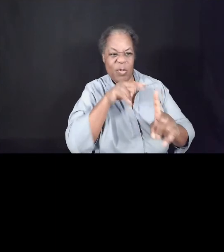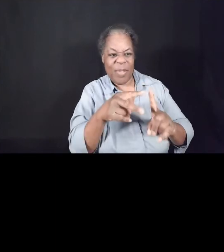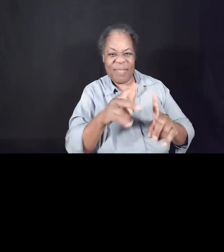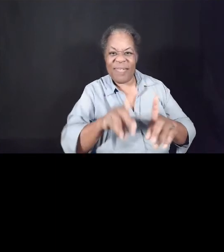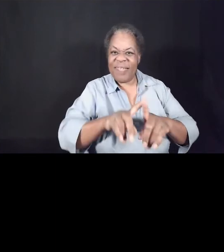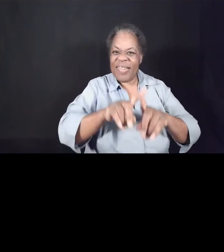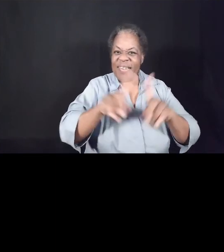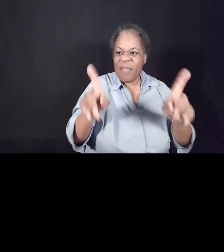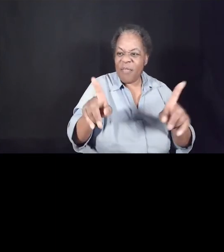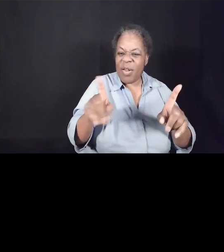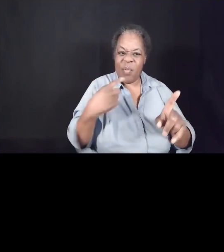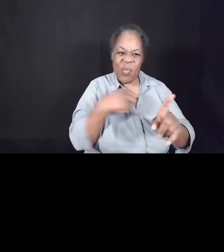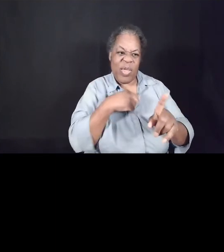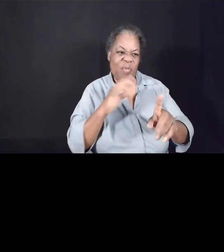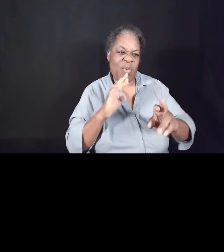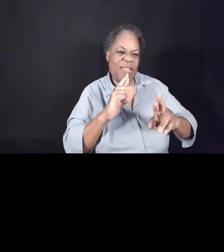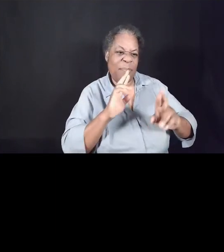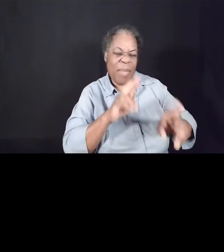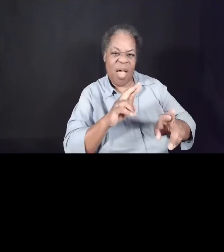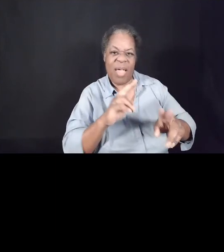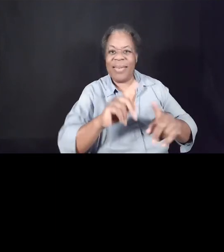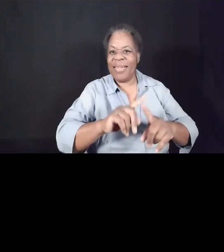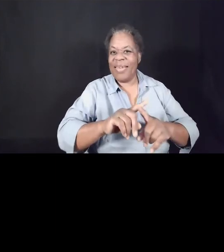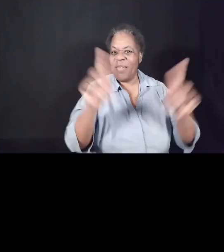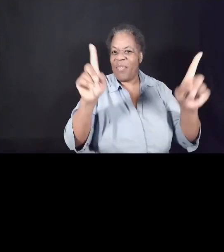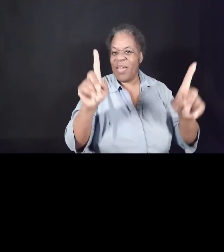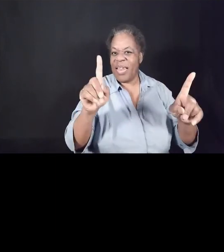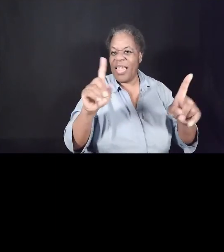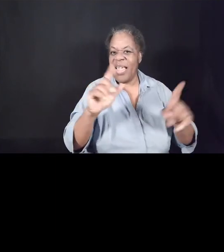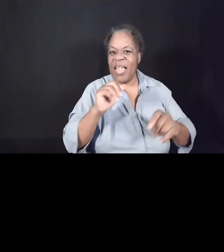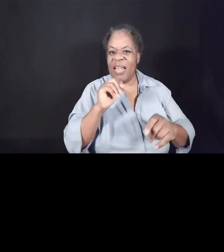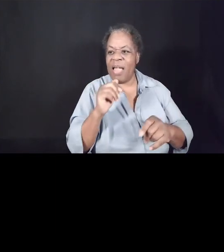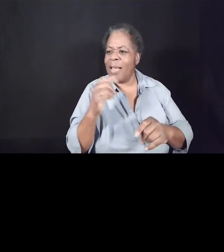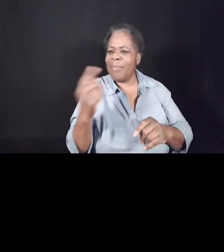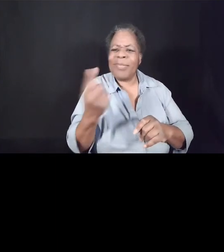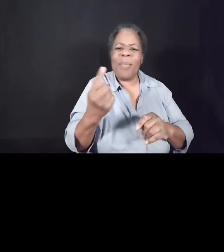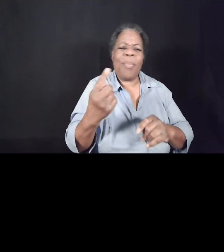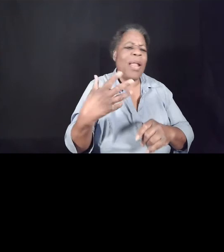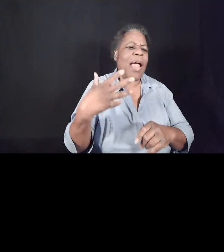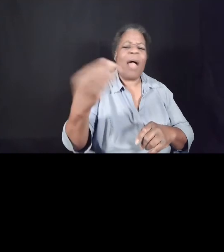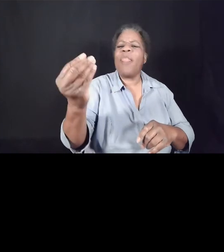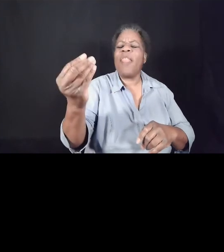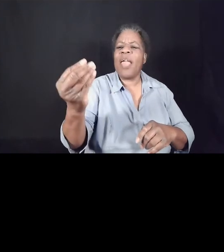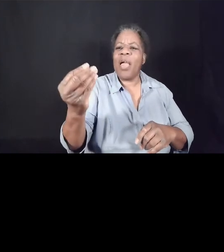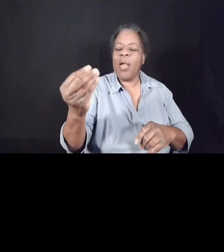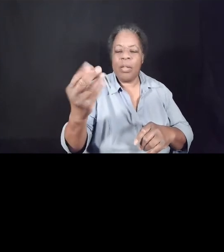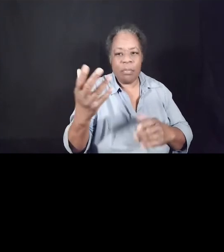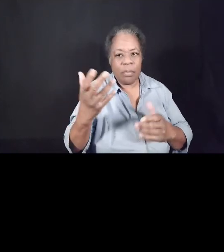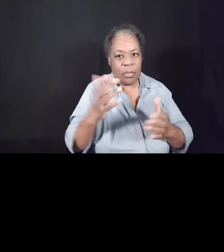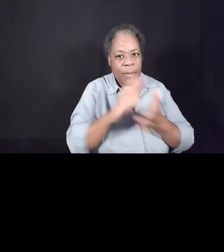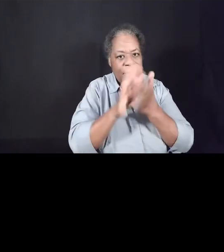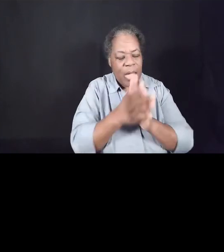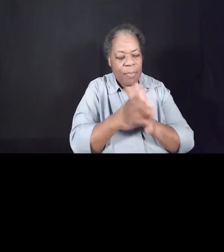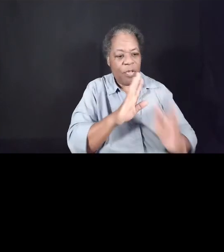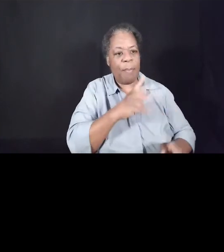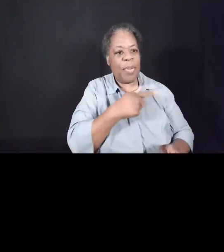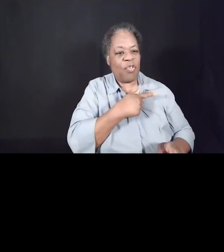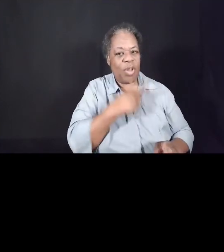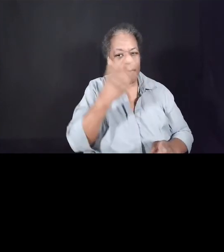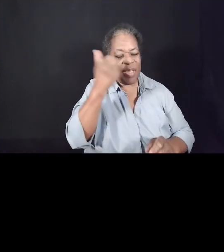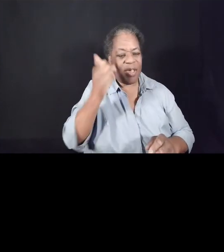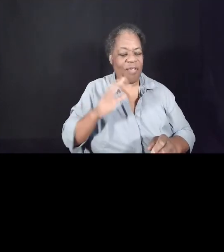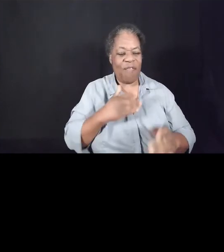It's not just someone, something out there. It's personal because of our relationships.